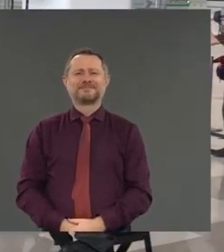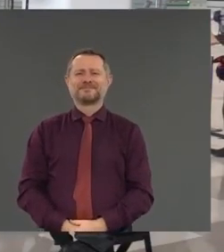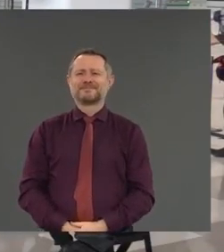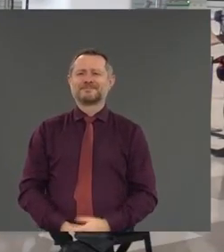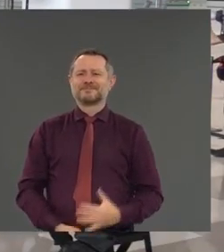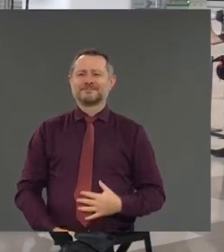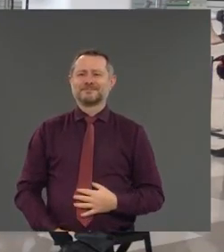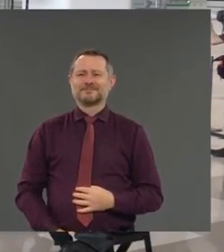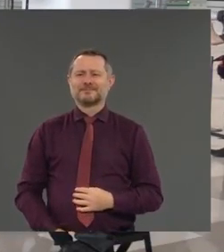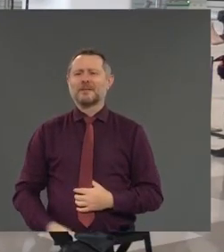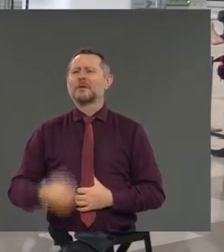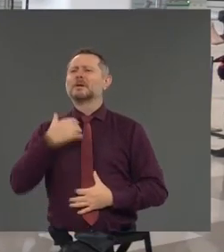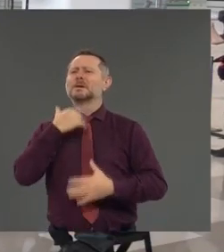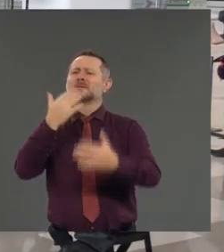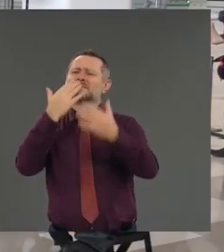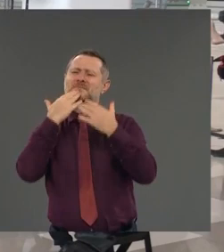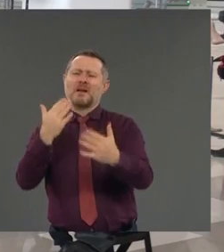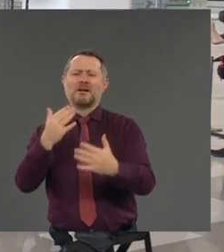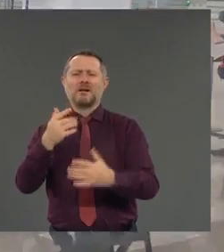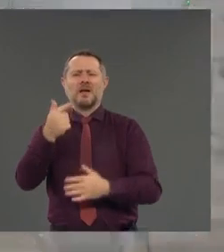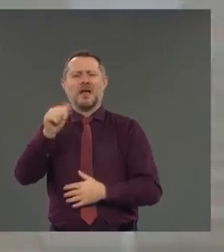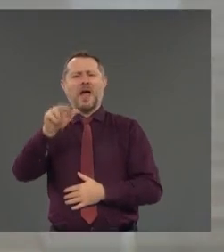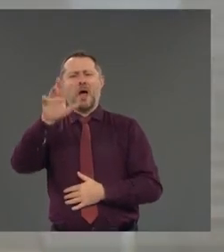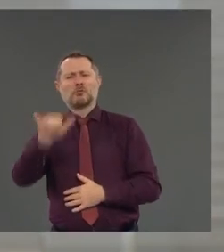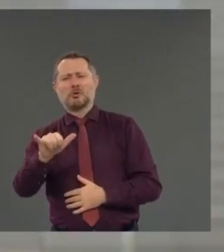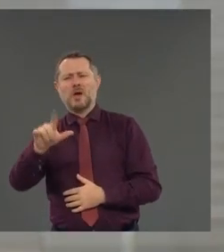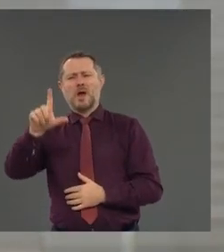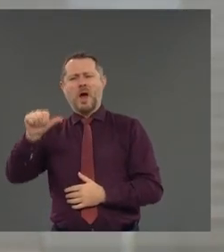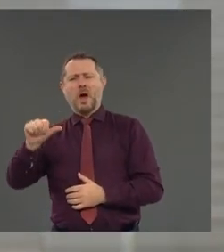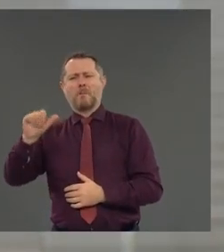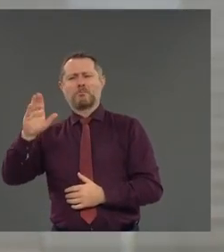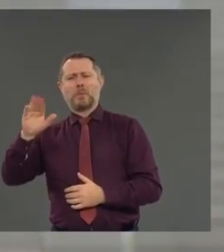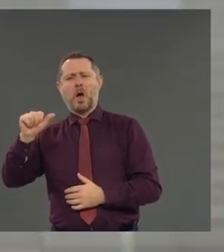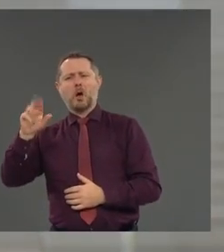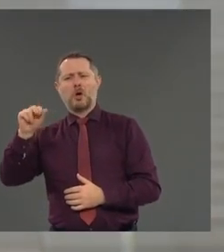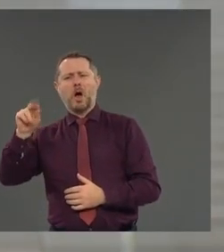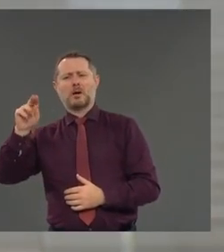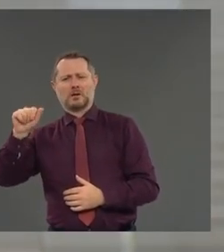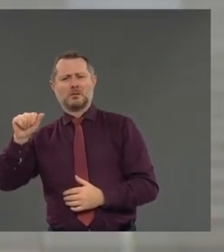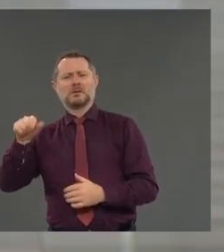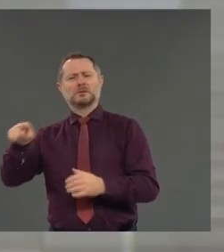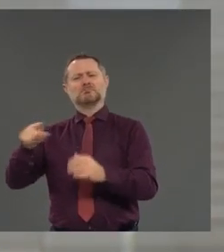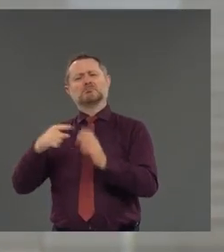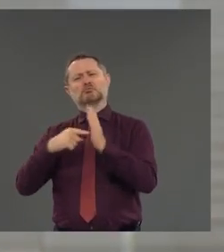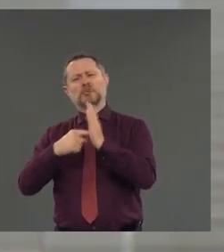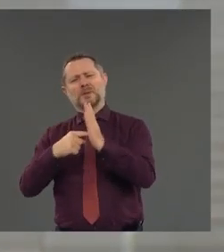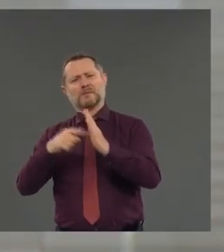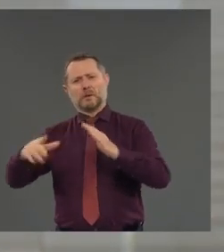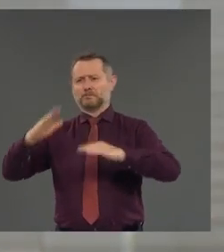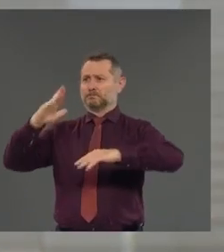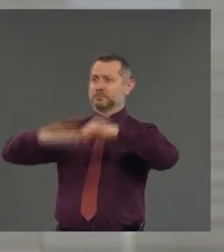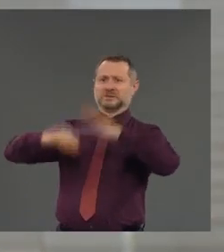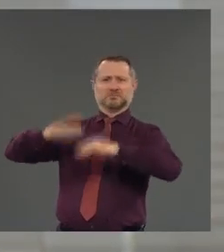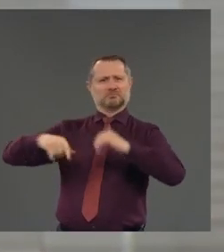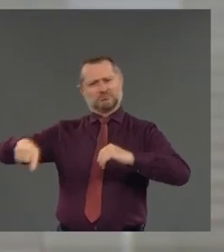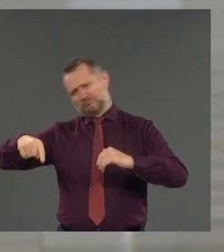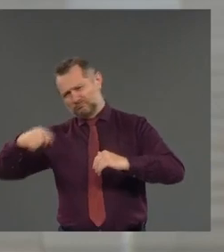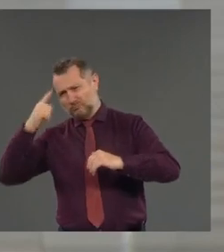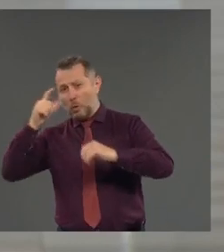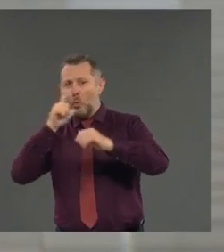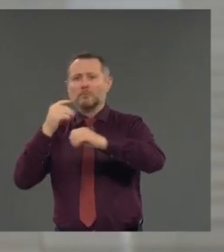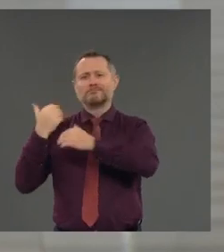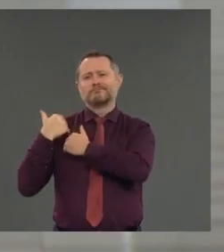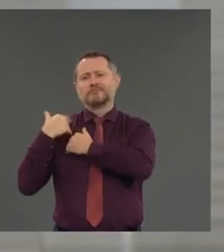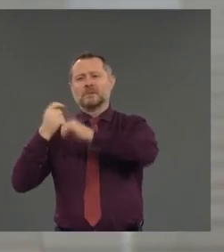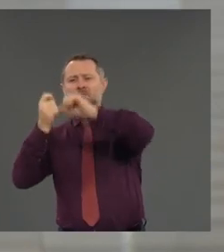I want to thank Gary LaBarbera, who represents the Building and Construction Trades Unions, and they have been fantastic working with